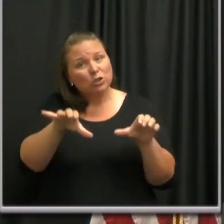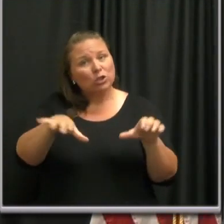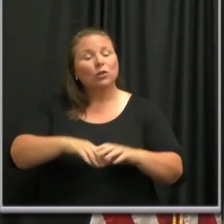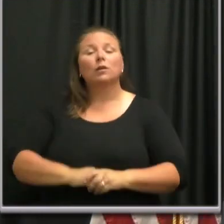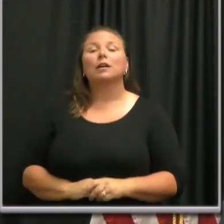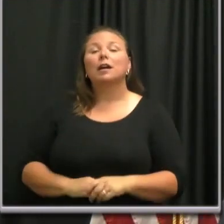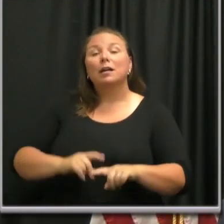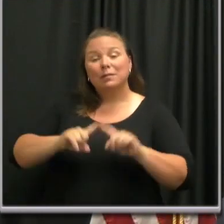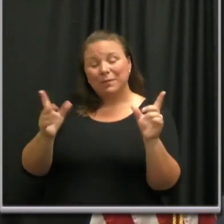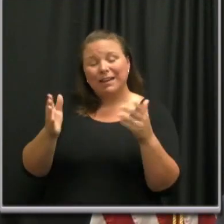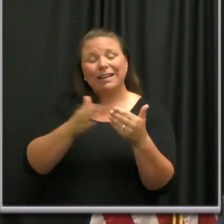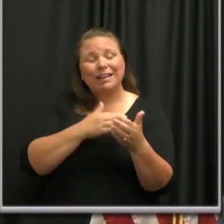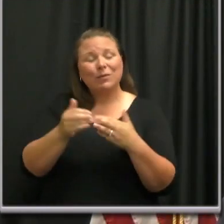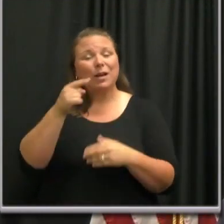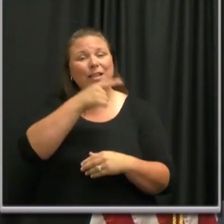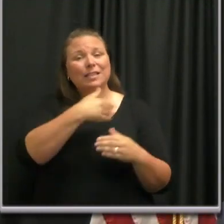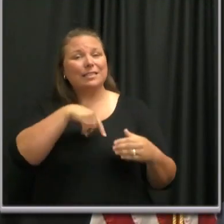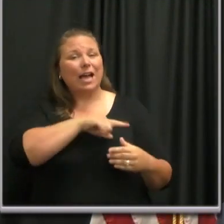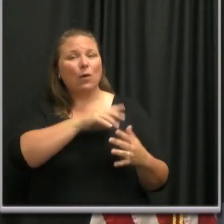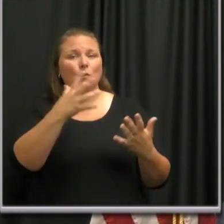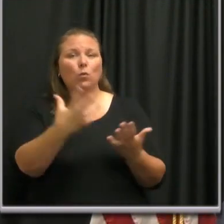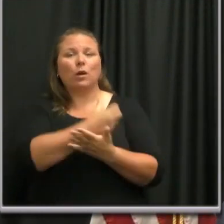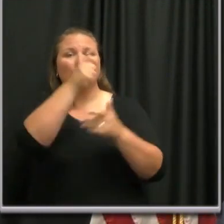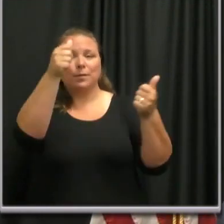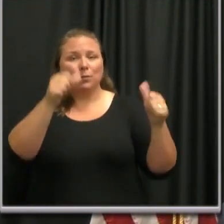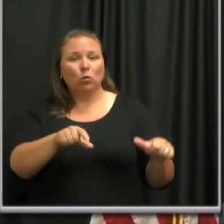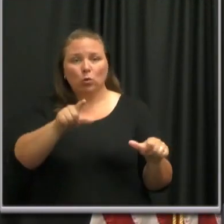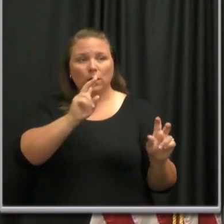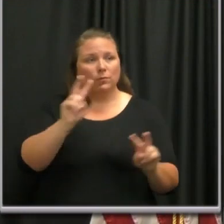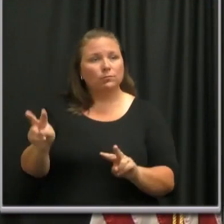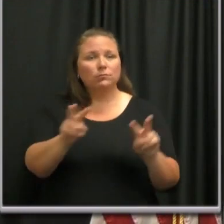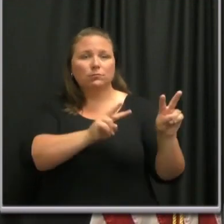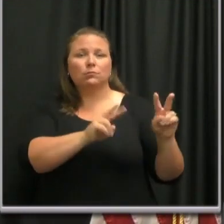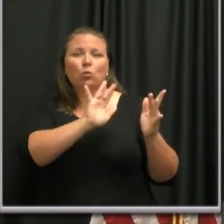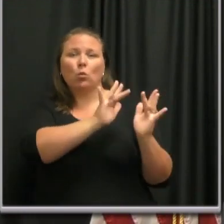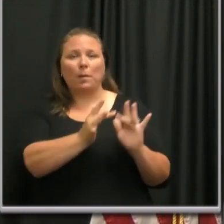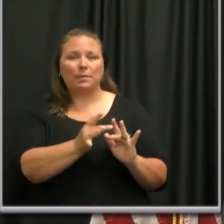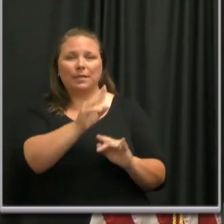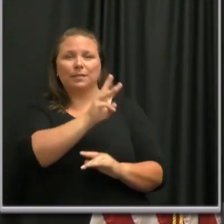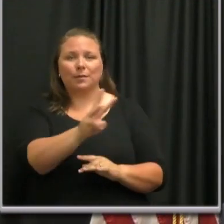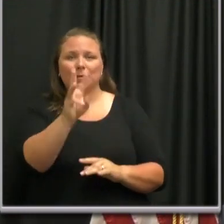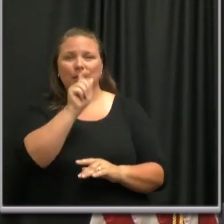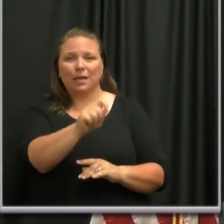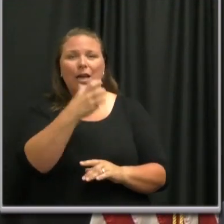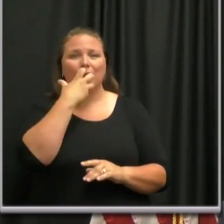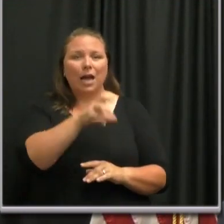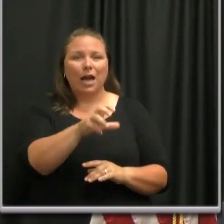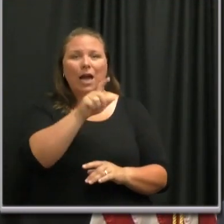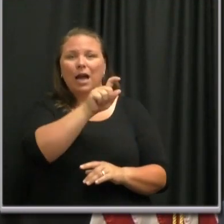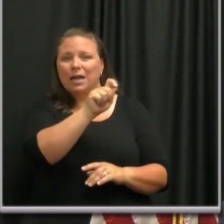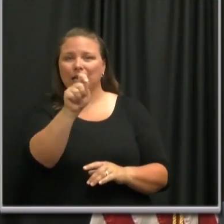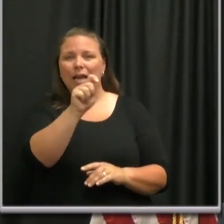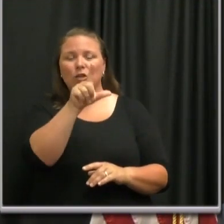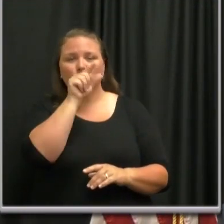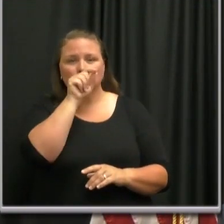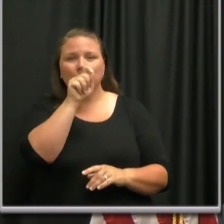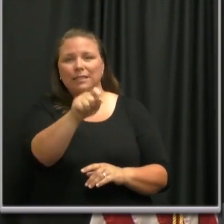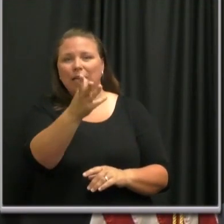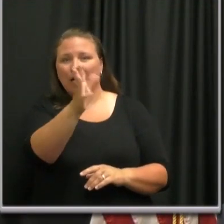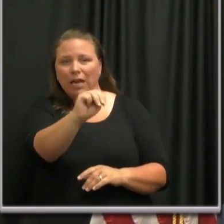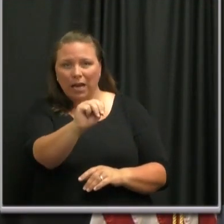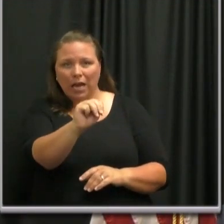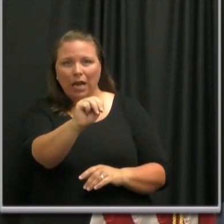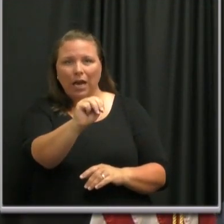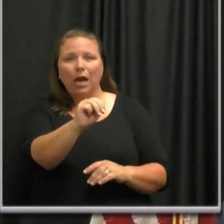event, it is our poster and our winner, and you can go online onto our website, www.hot-chicken.com.